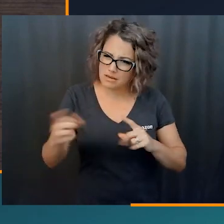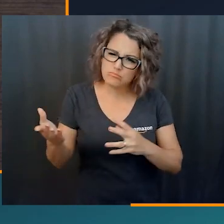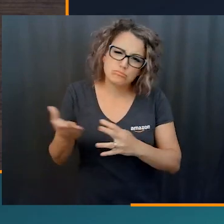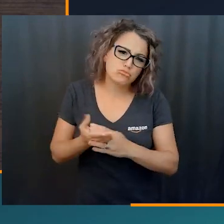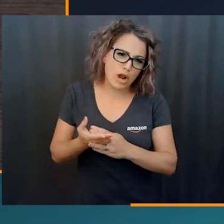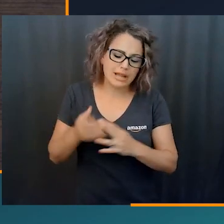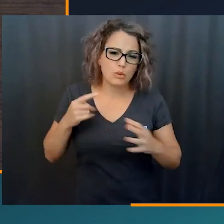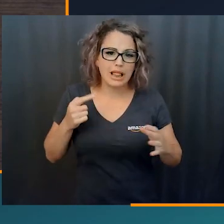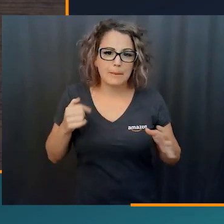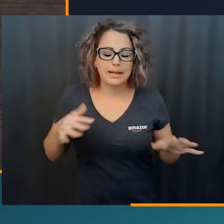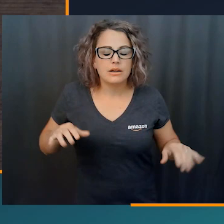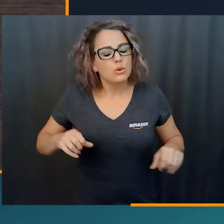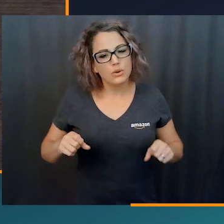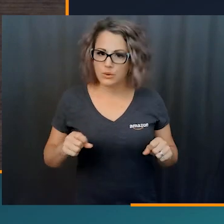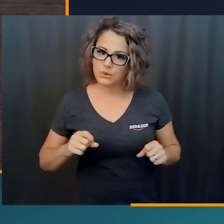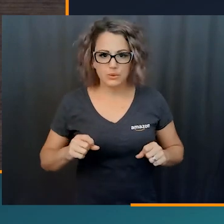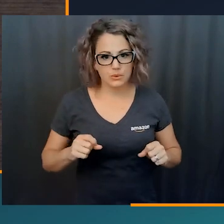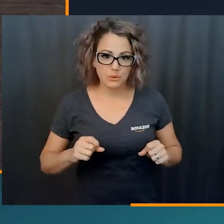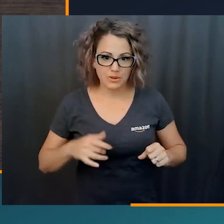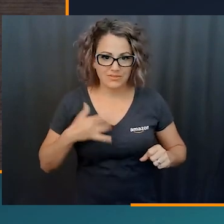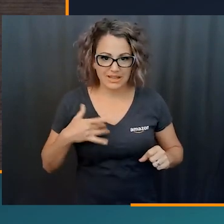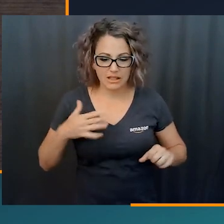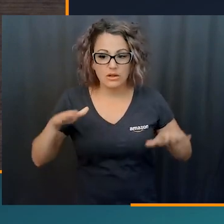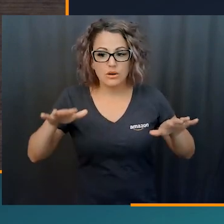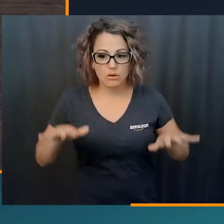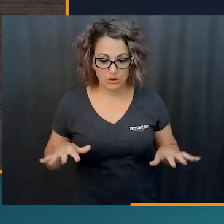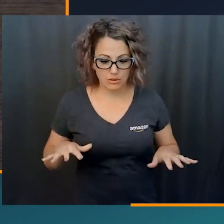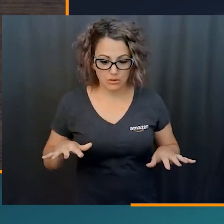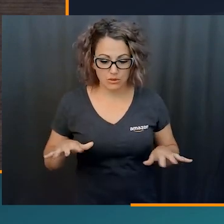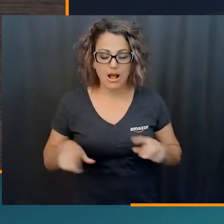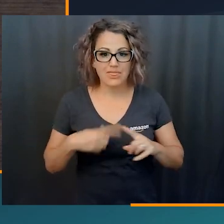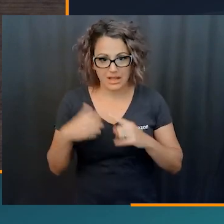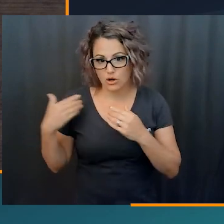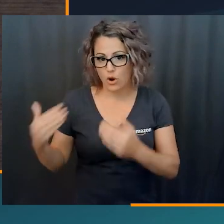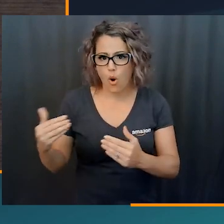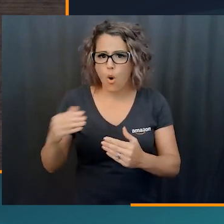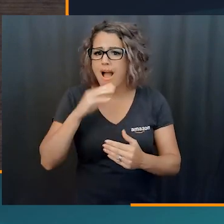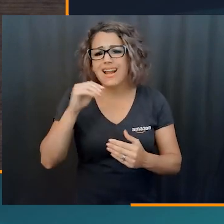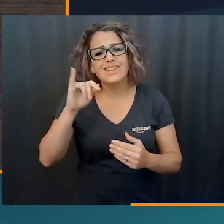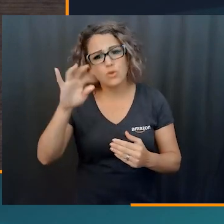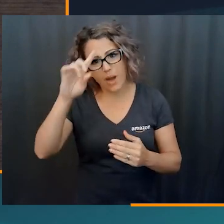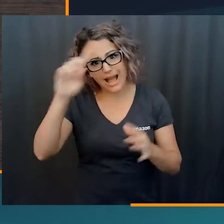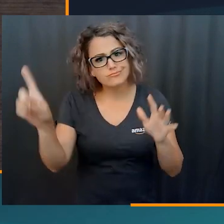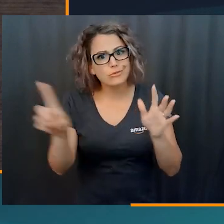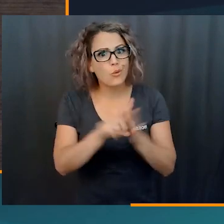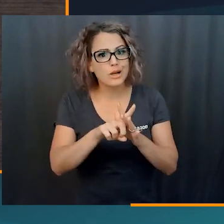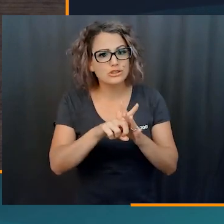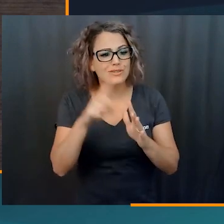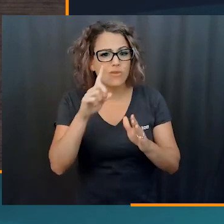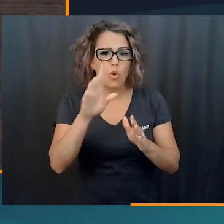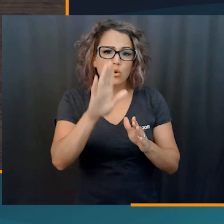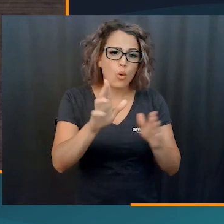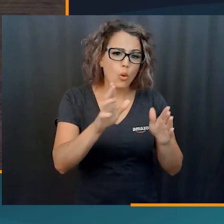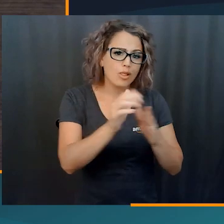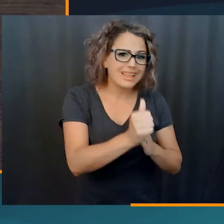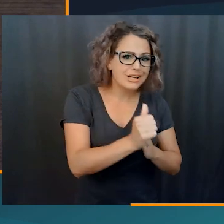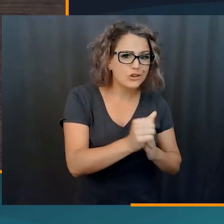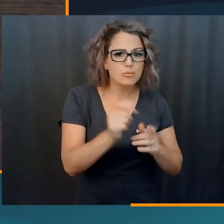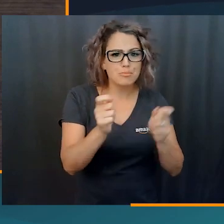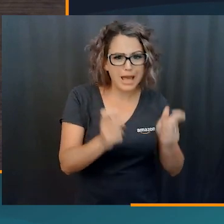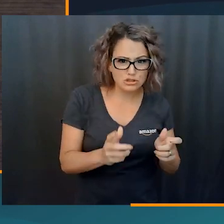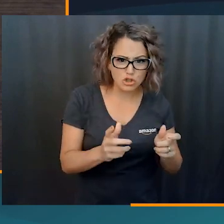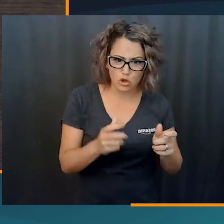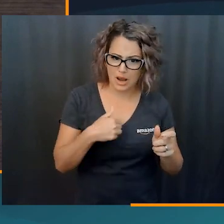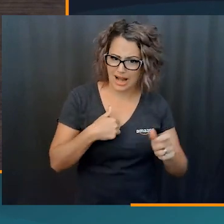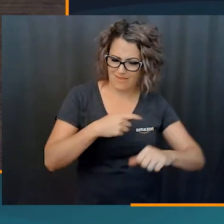you know, the walking, yes, those things are tough. But like I said, the breaks give you that time to relax, reset, you know, if you had a question for your leader, take and be able to talk to